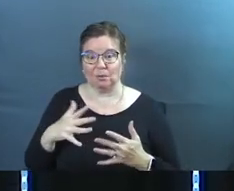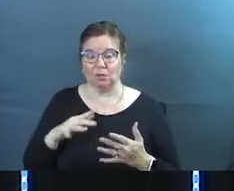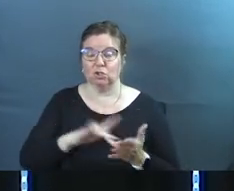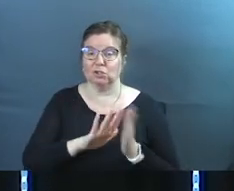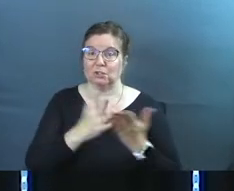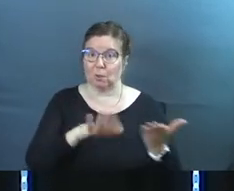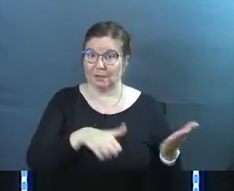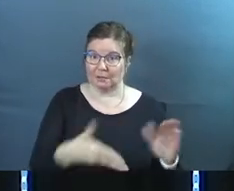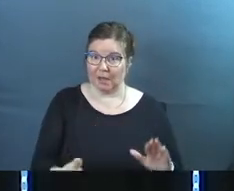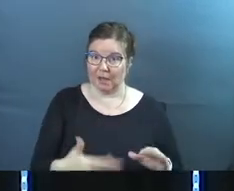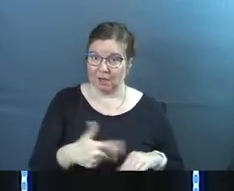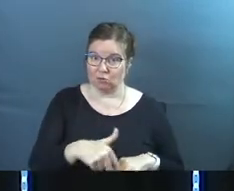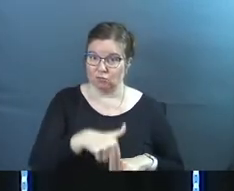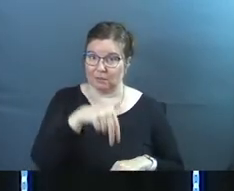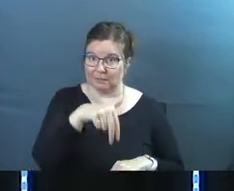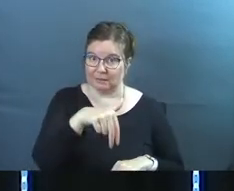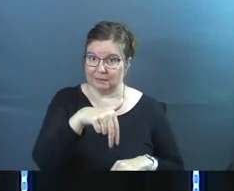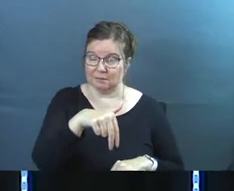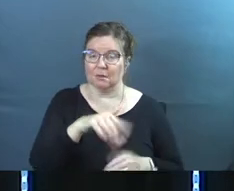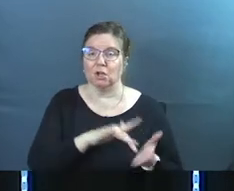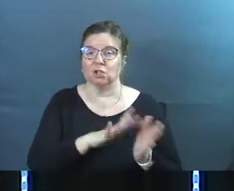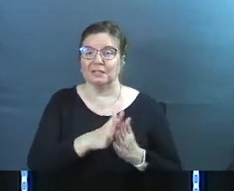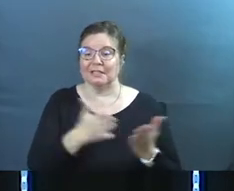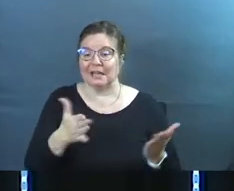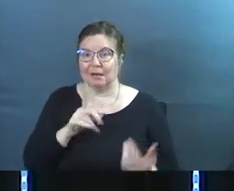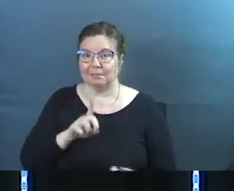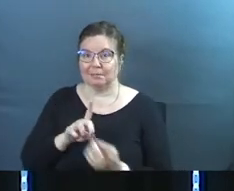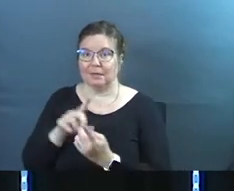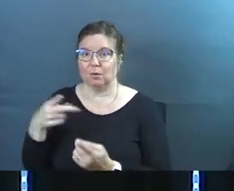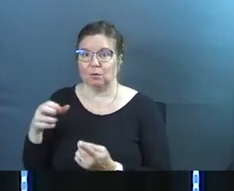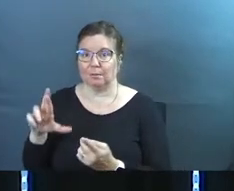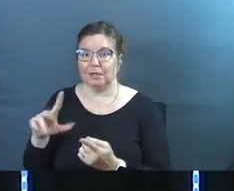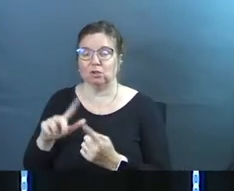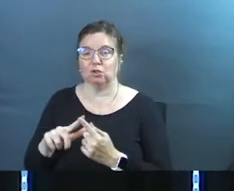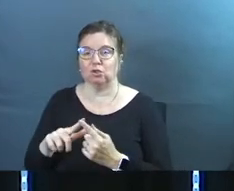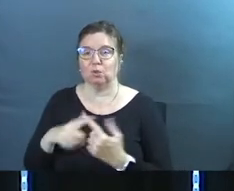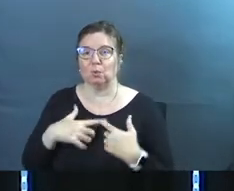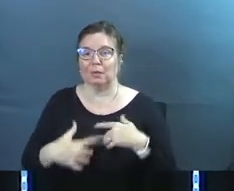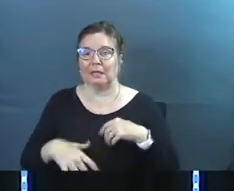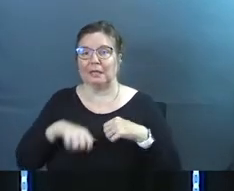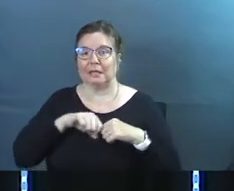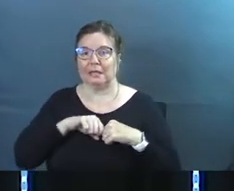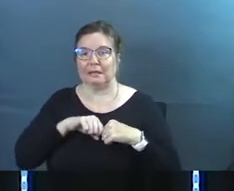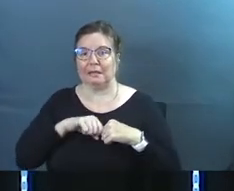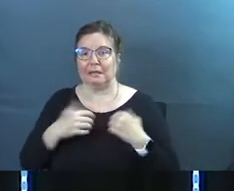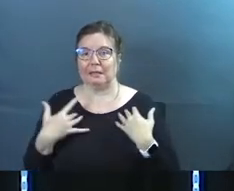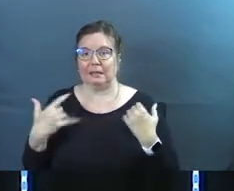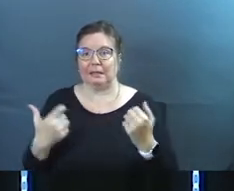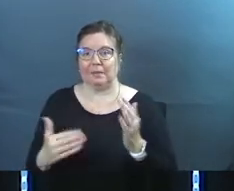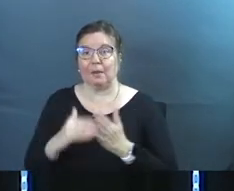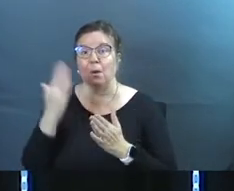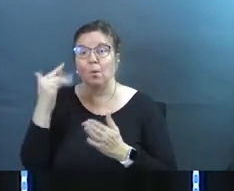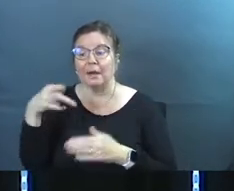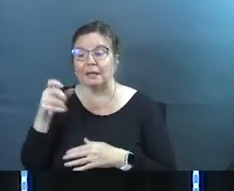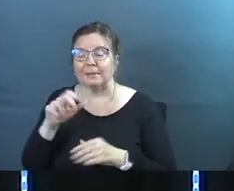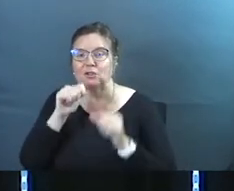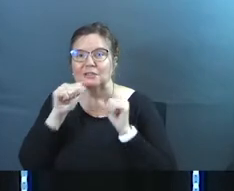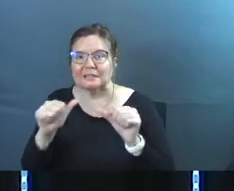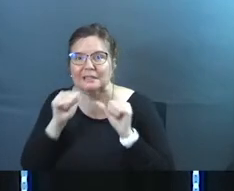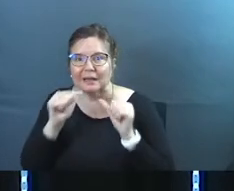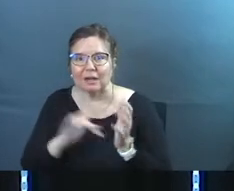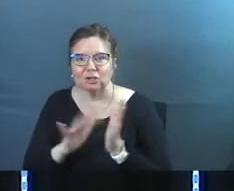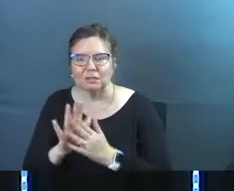cross. He's risen from the grave. And Jesus is here with Peter to restore him because Peter did what? Peter denied